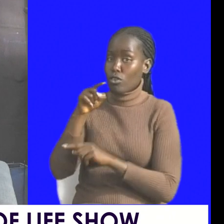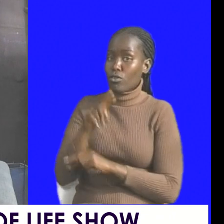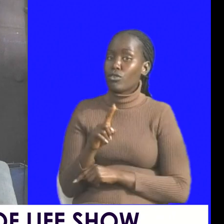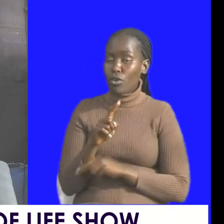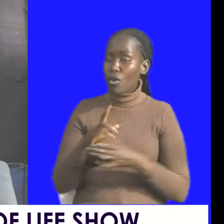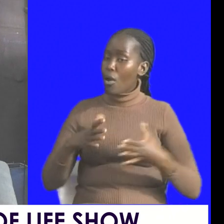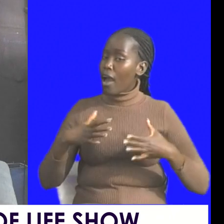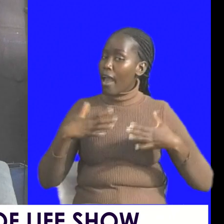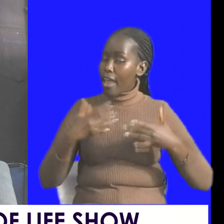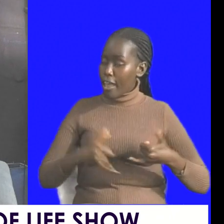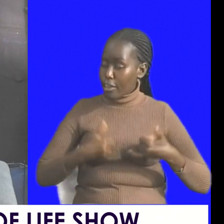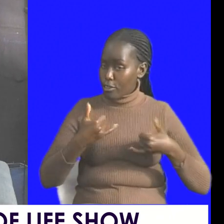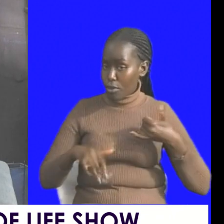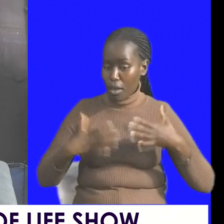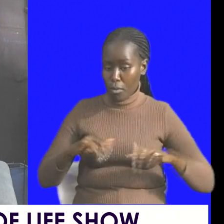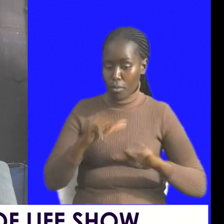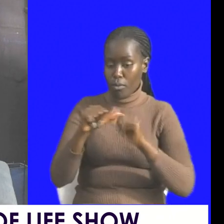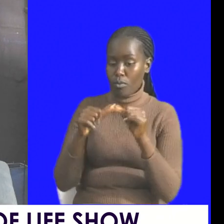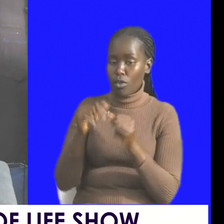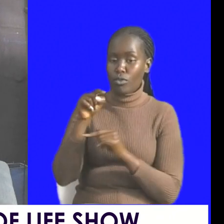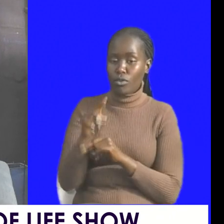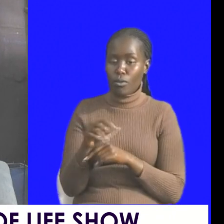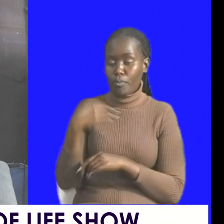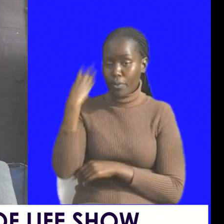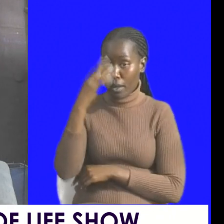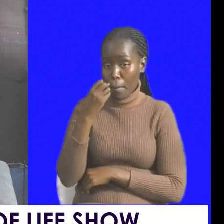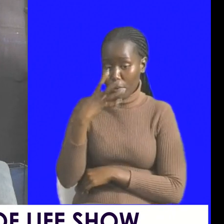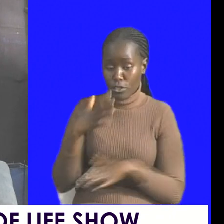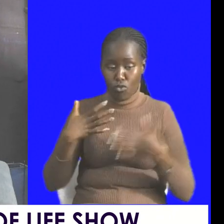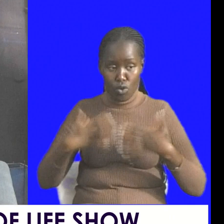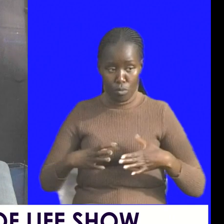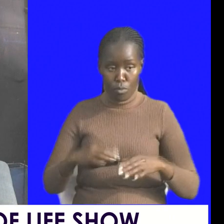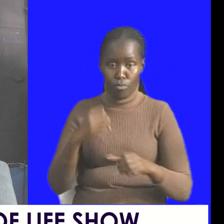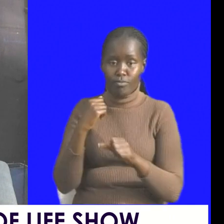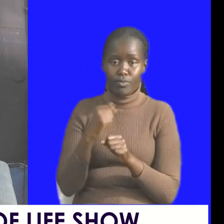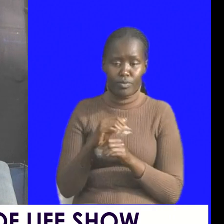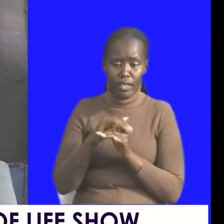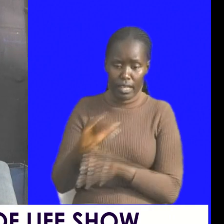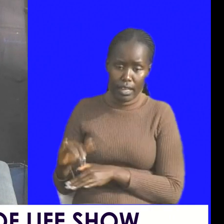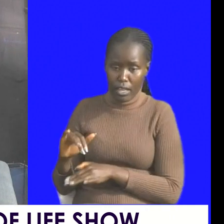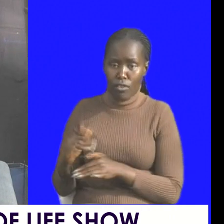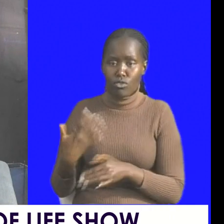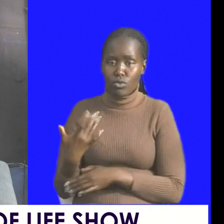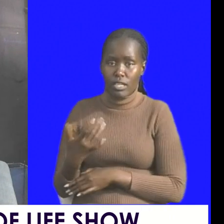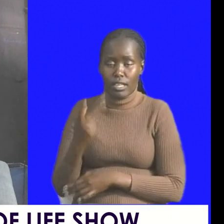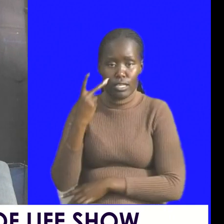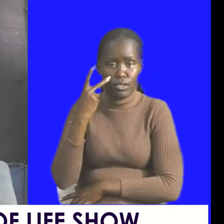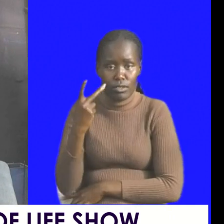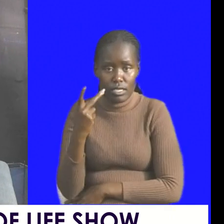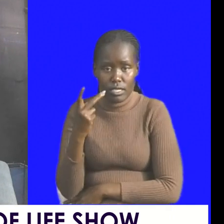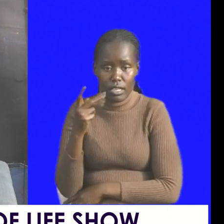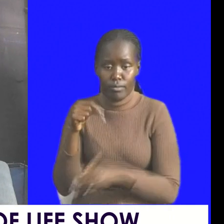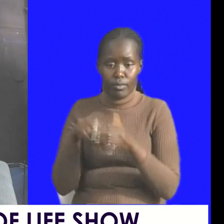the people around you there are beautiful people just do away with the things that you are seeing in them